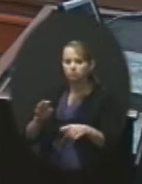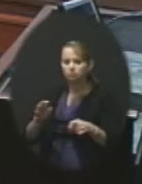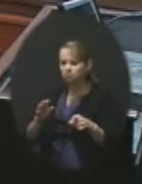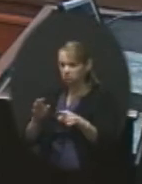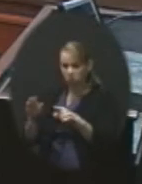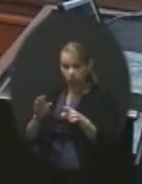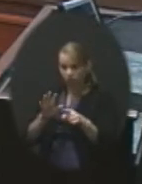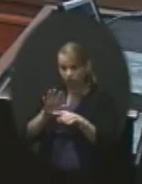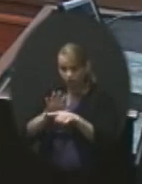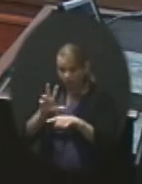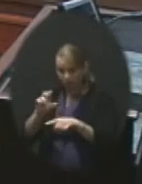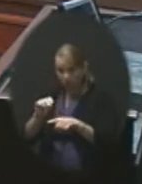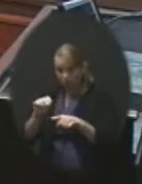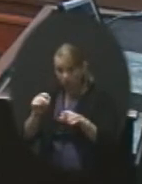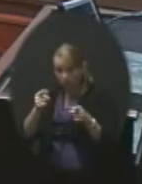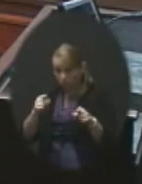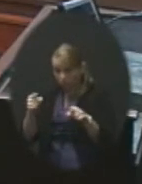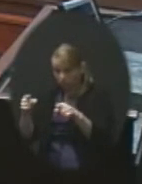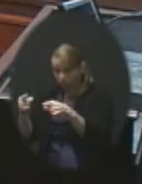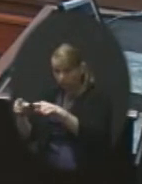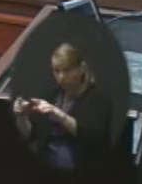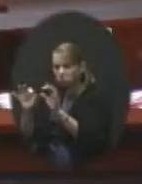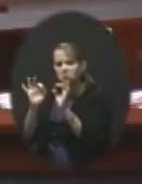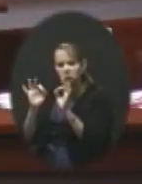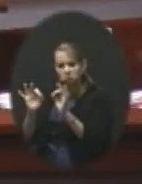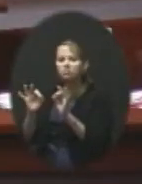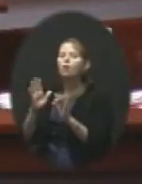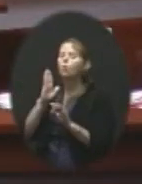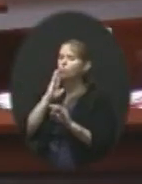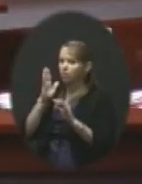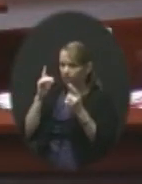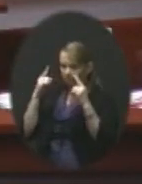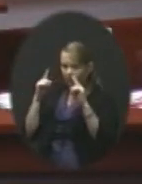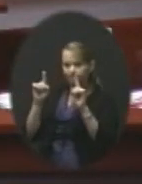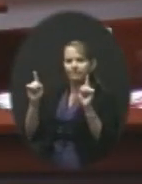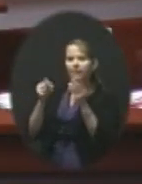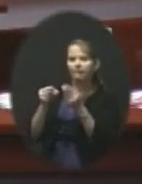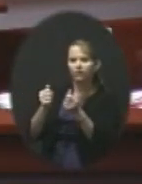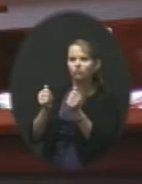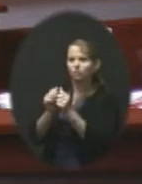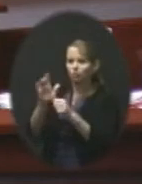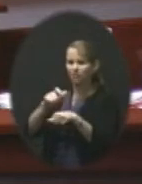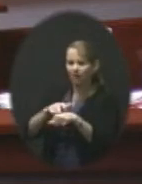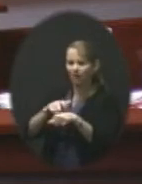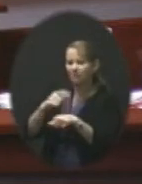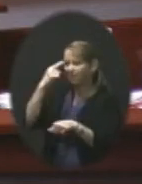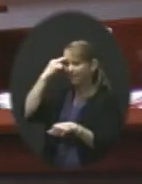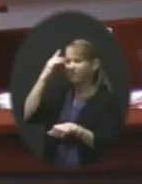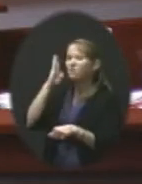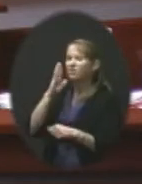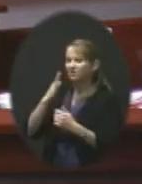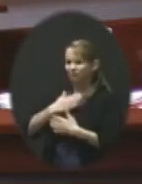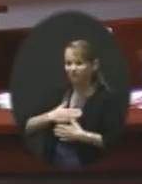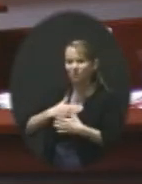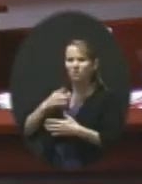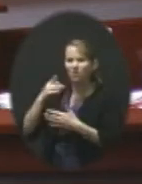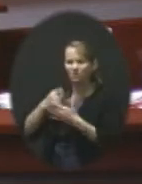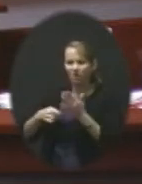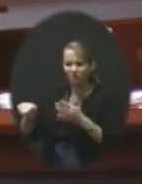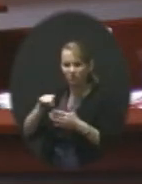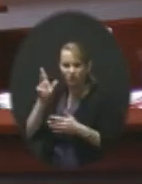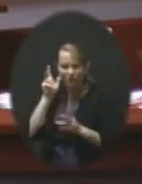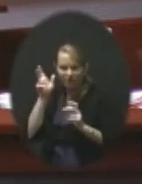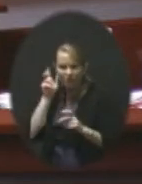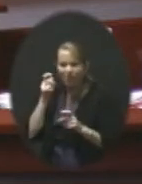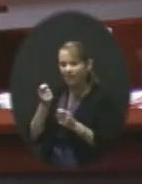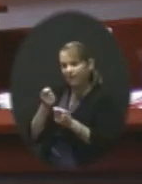That'll work. Five-thirty works, that's great. We'll be efficient with your time. I think you'll enjoy some of what you'll hear, a little bit of discussion,